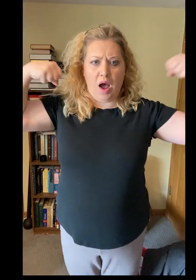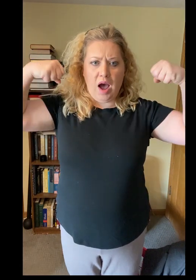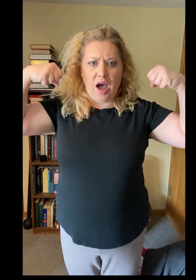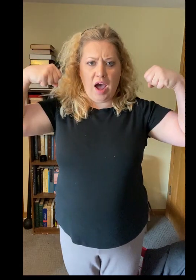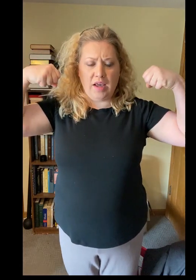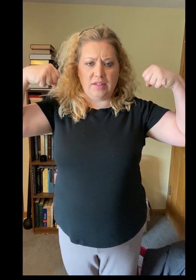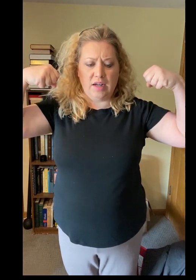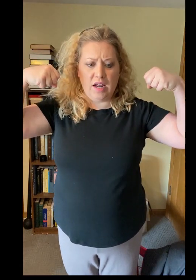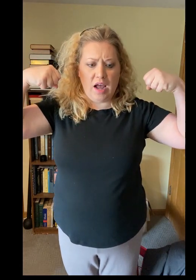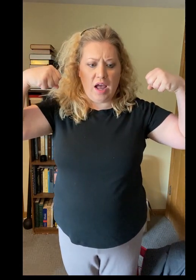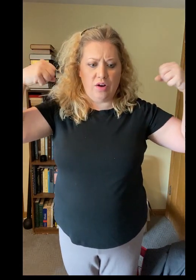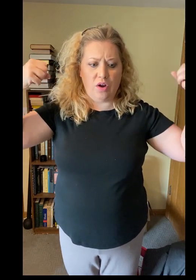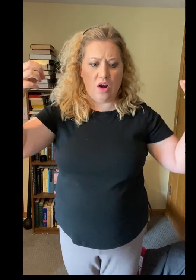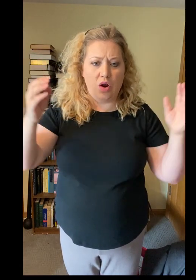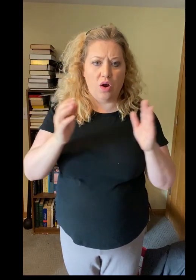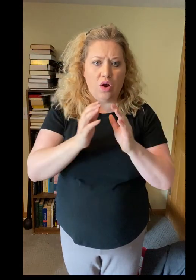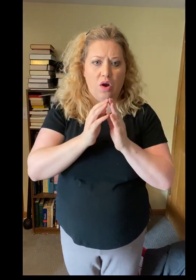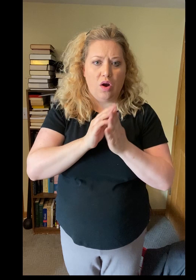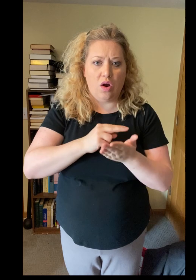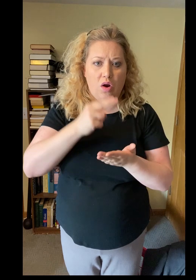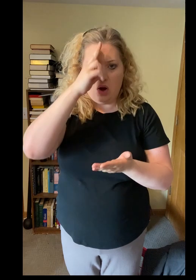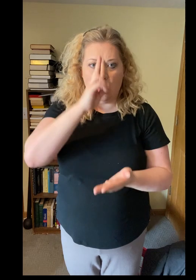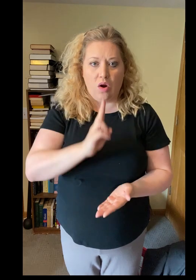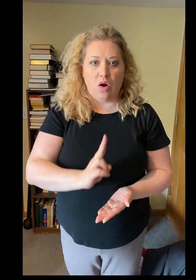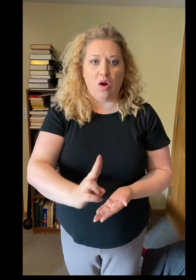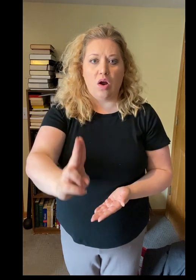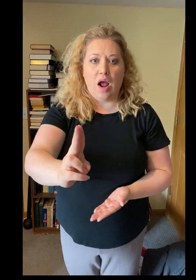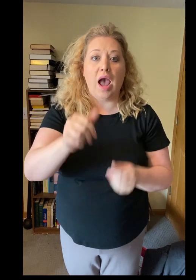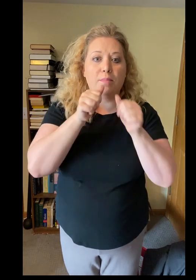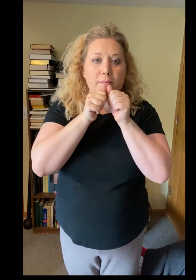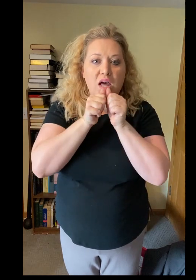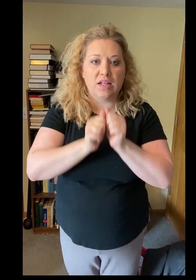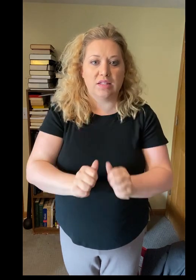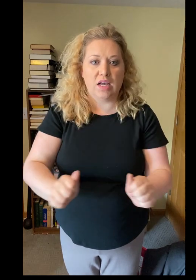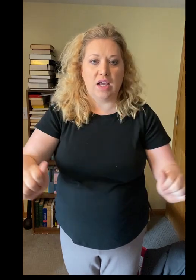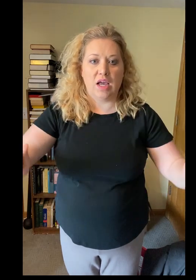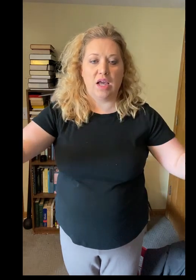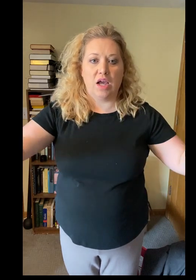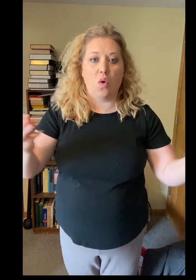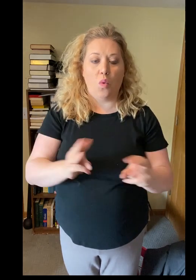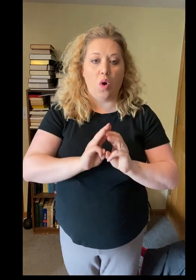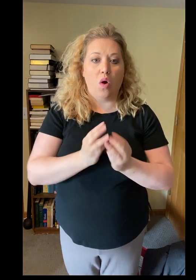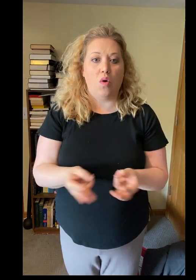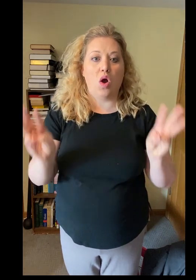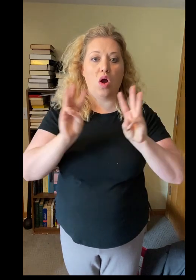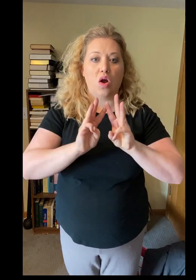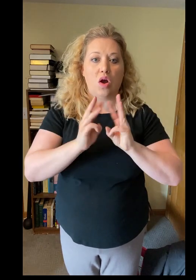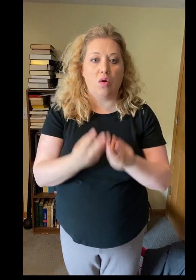Lord, and honor and blessing. O thee,